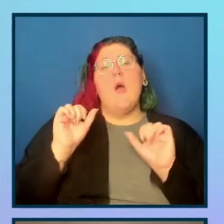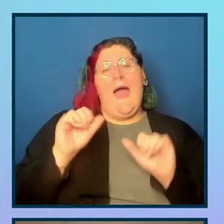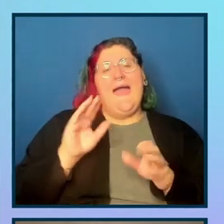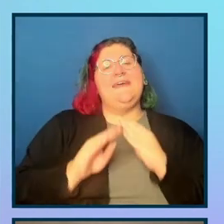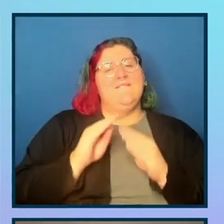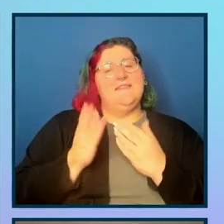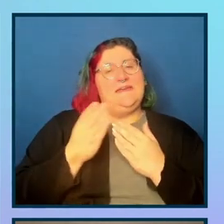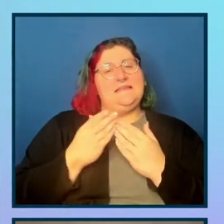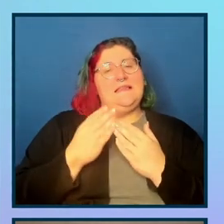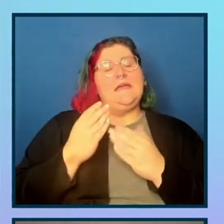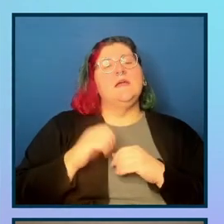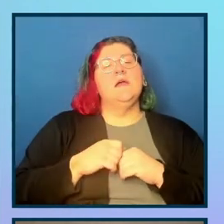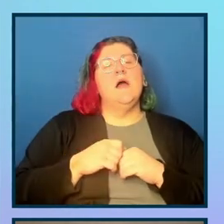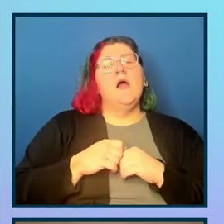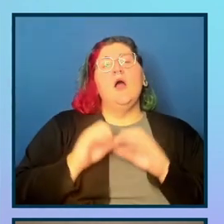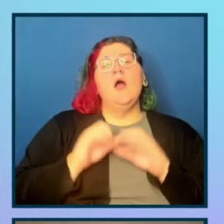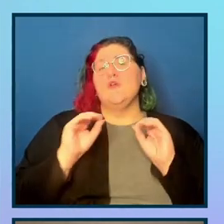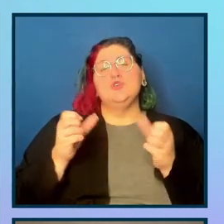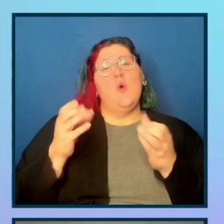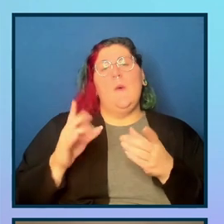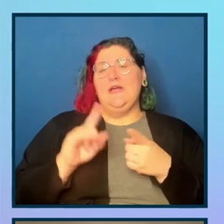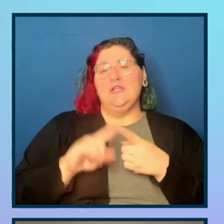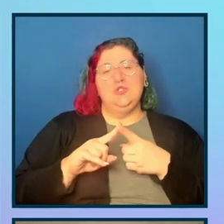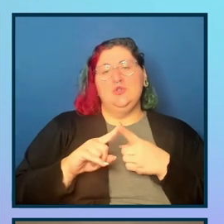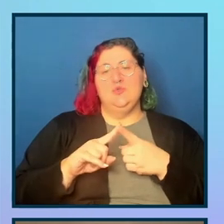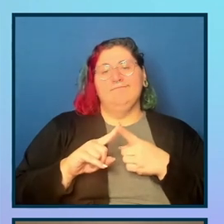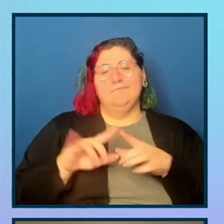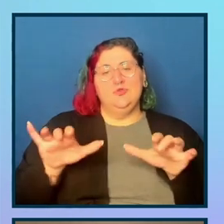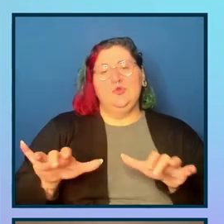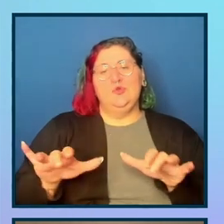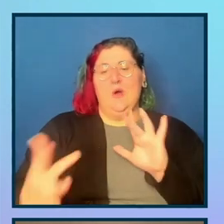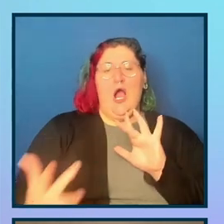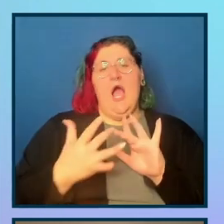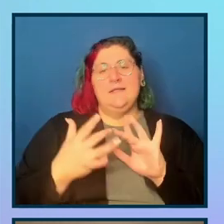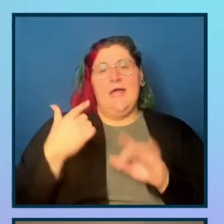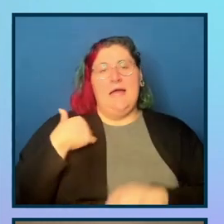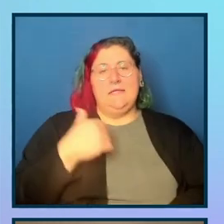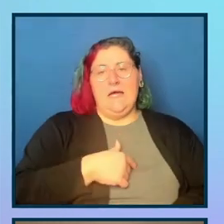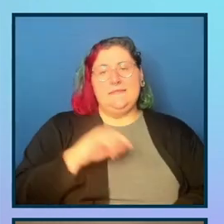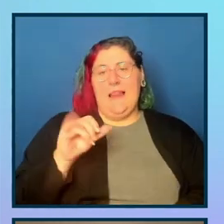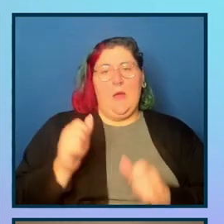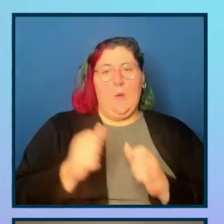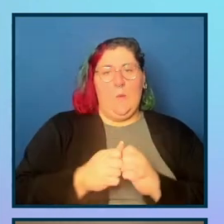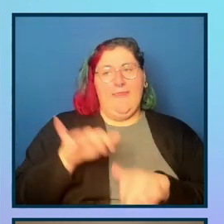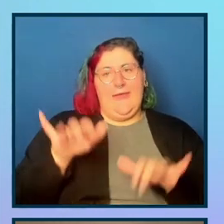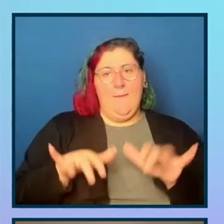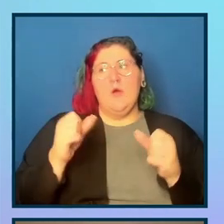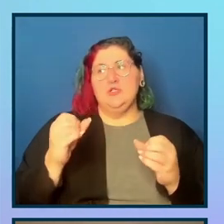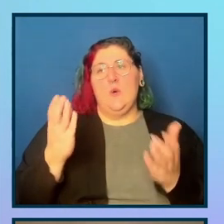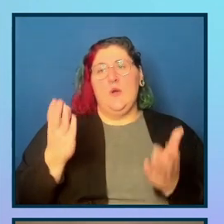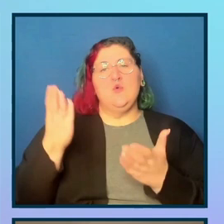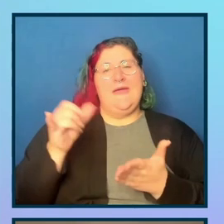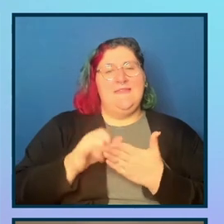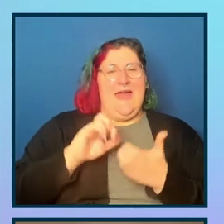there's no way to perform the contact us button, like with a space bar, enter with, with a keyboard only. So it raised that issue too. I'm